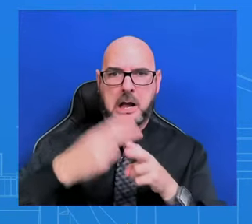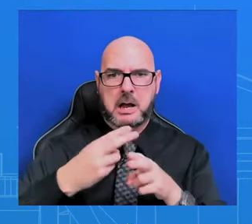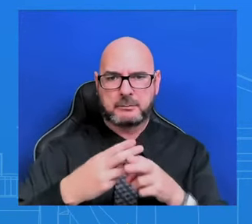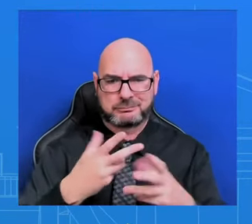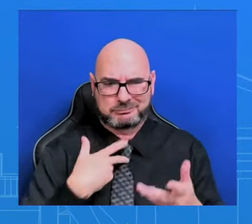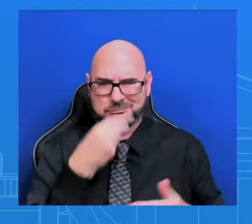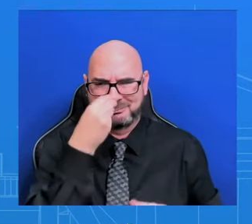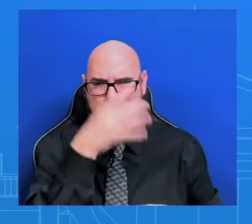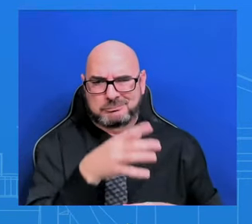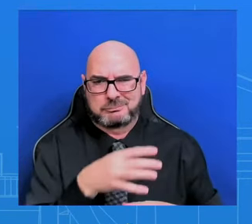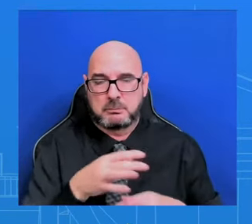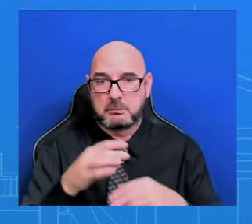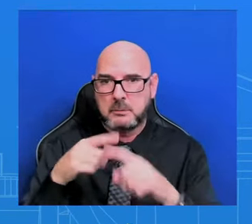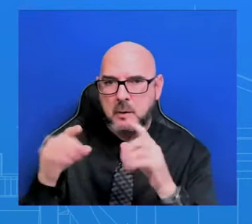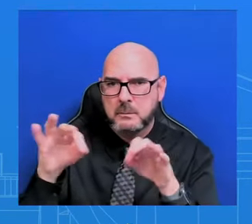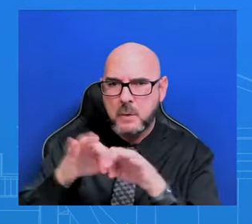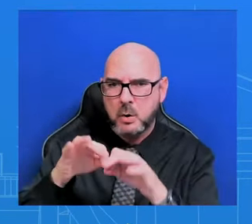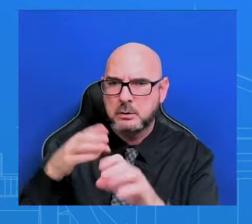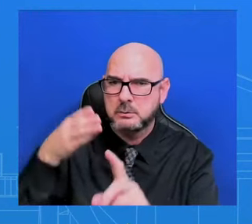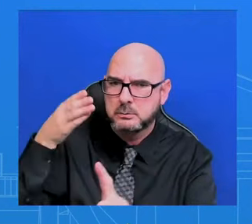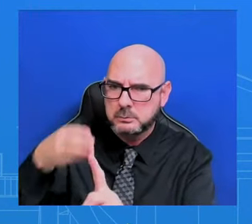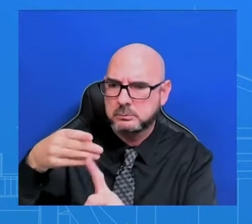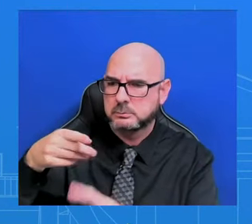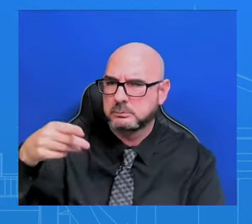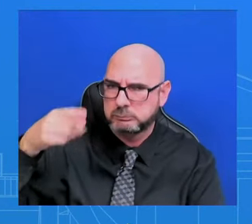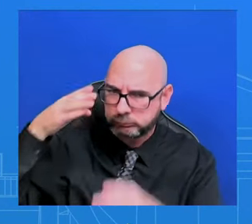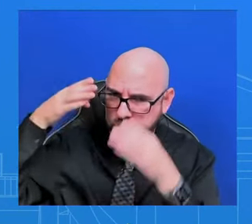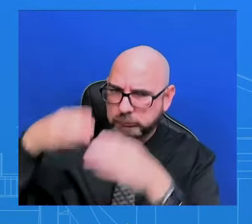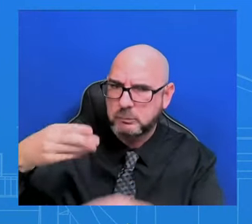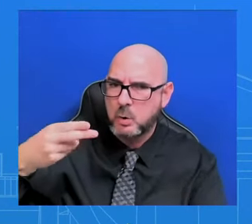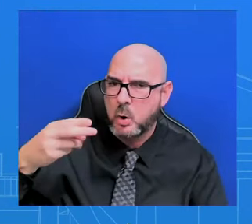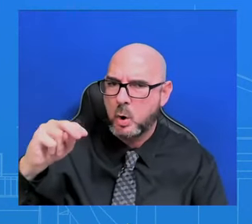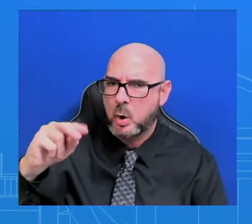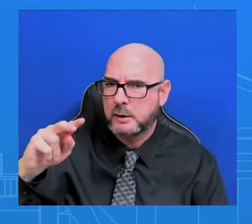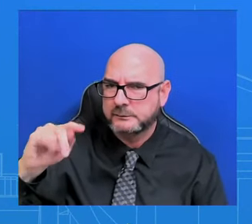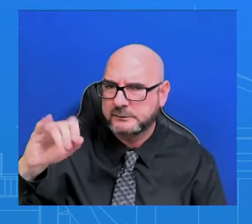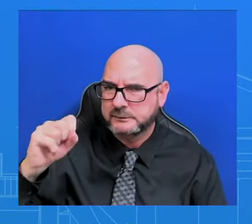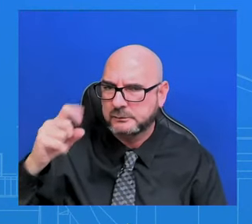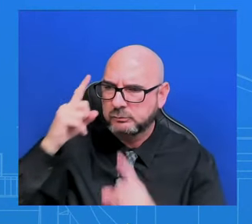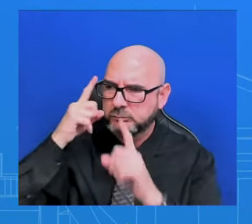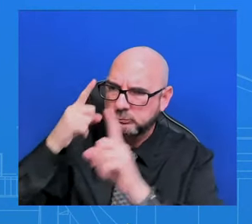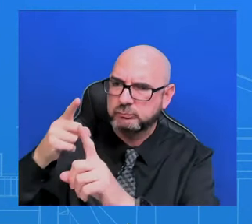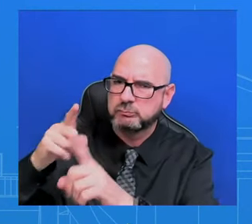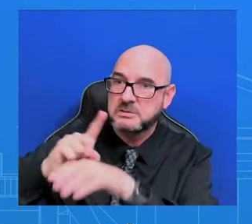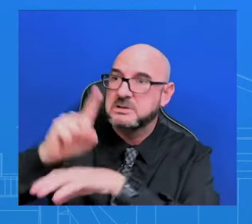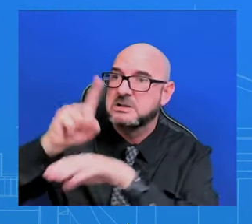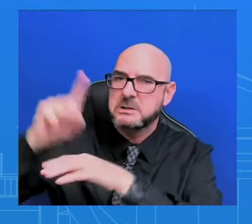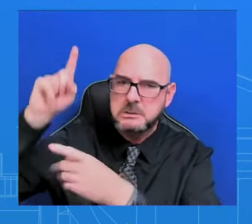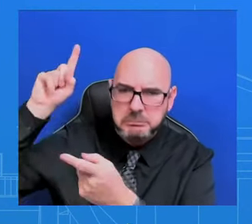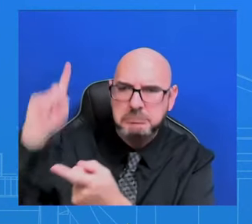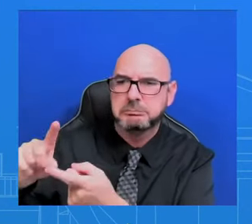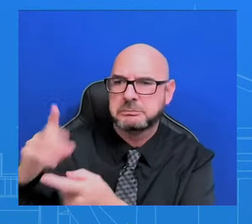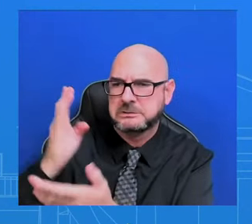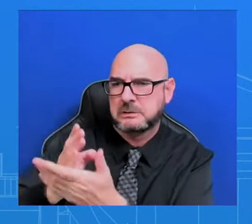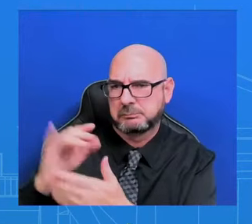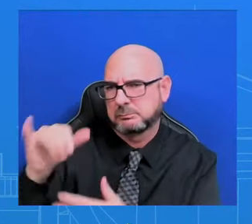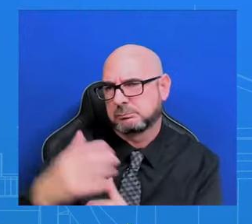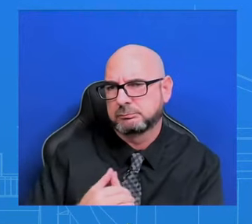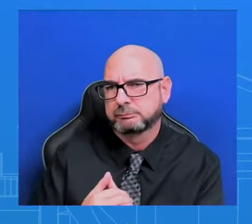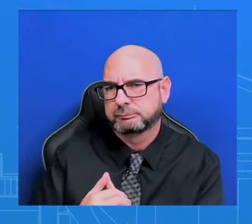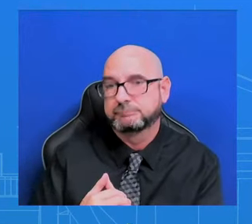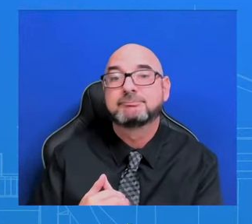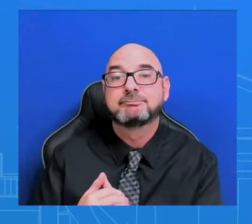and trying to degrade their ability to continue to conduct these attacks. Thank you so much, John. I'm right here. Oh, sorry.